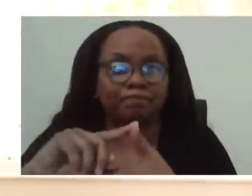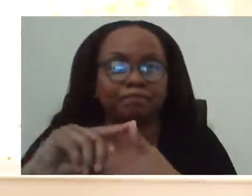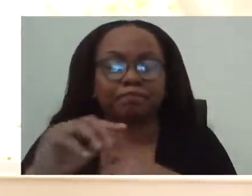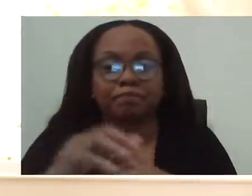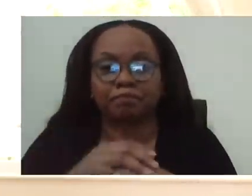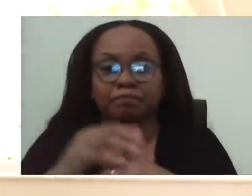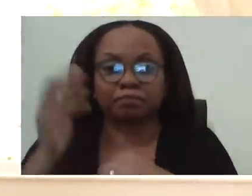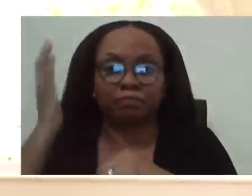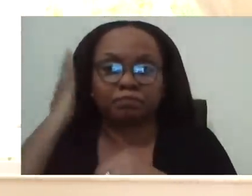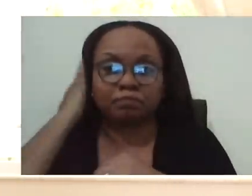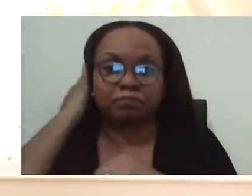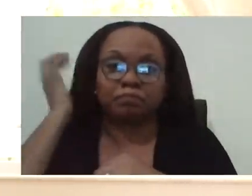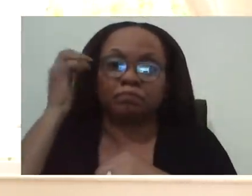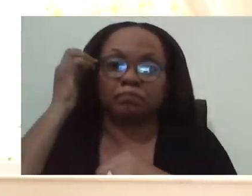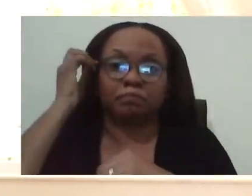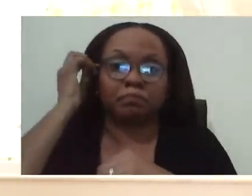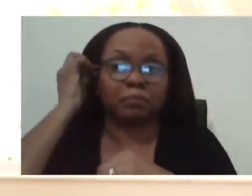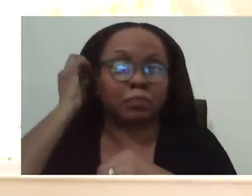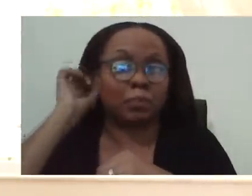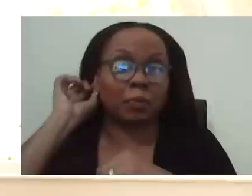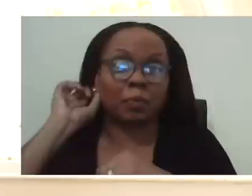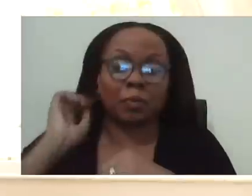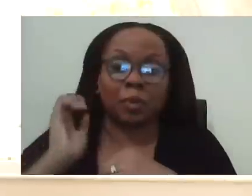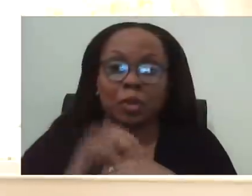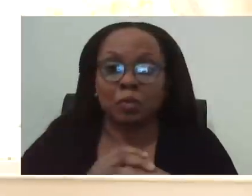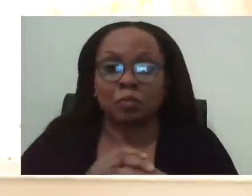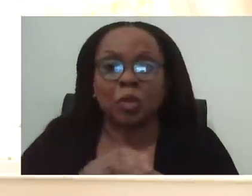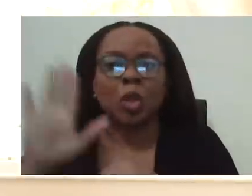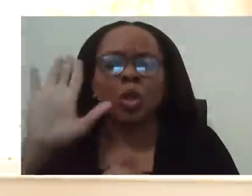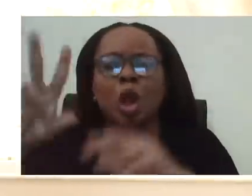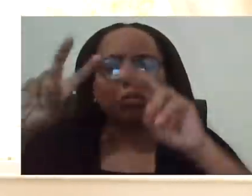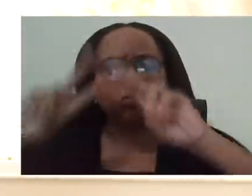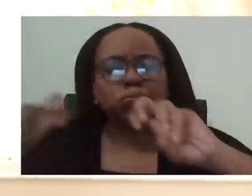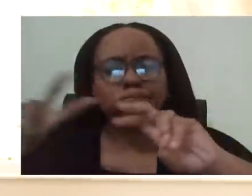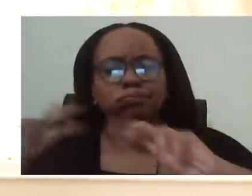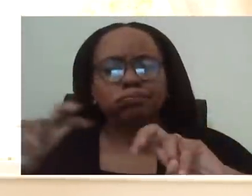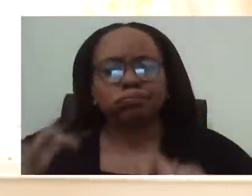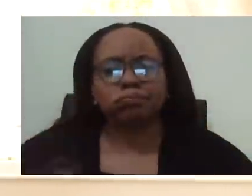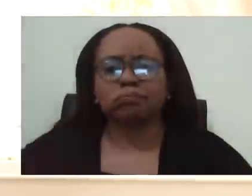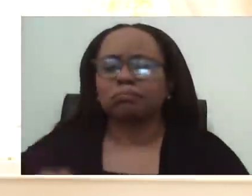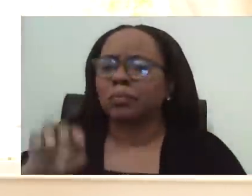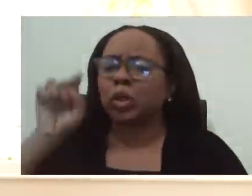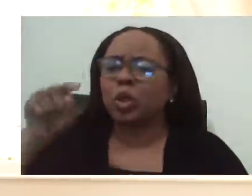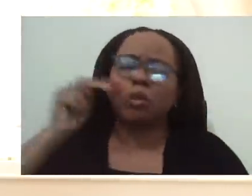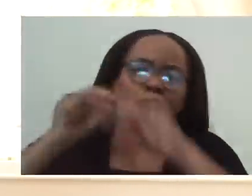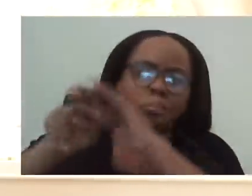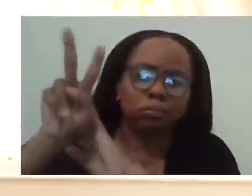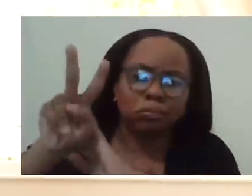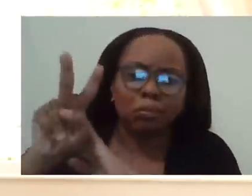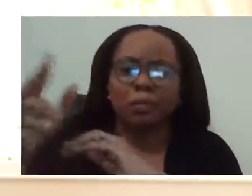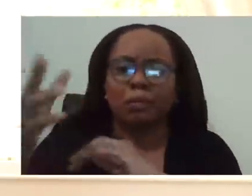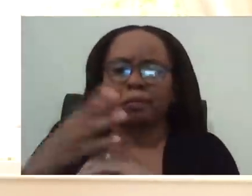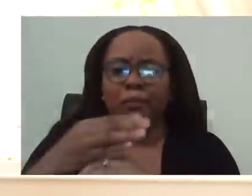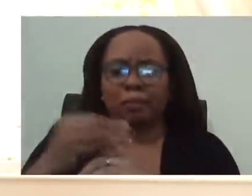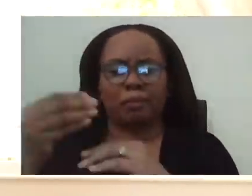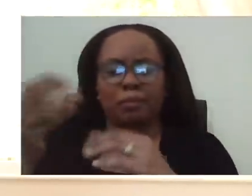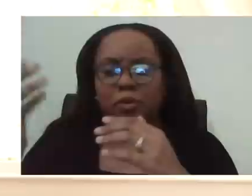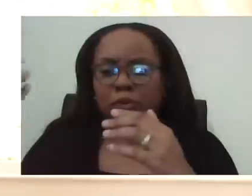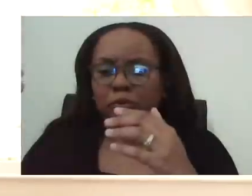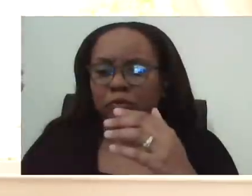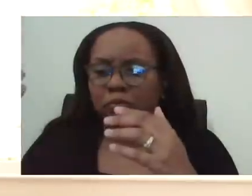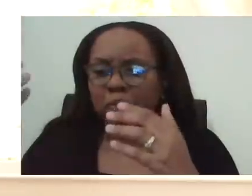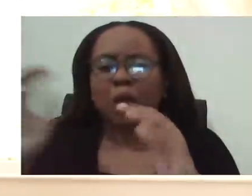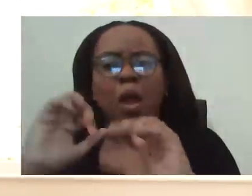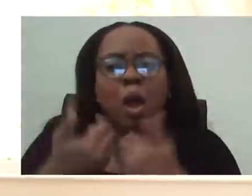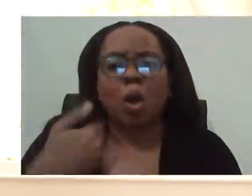assessment of what has happened since your last projection and to what extent we need to reassess